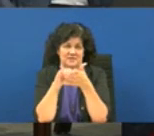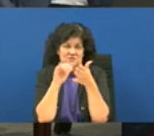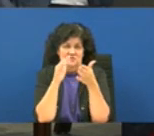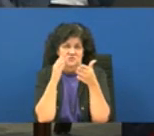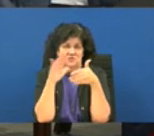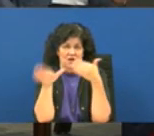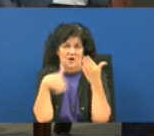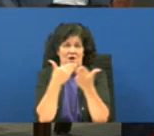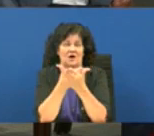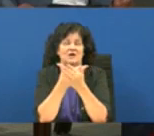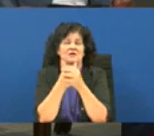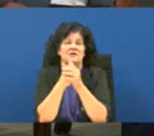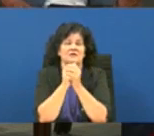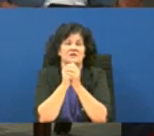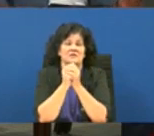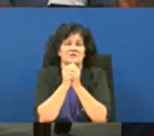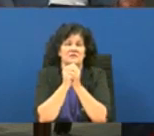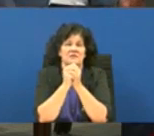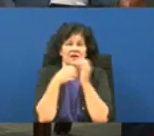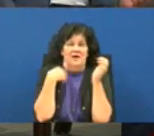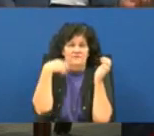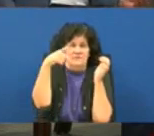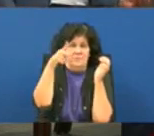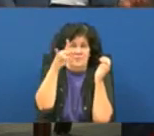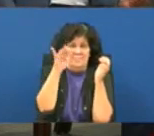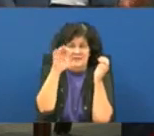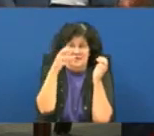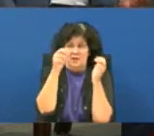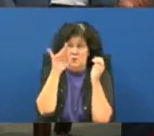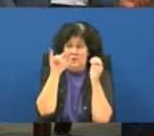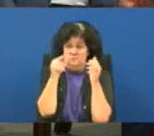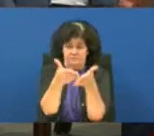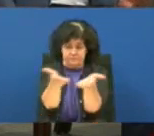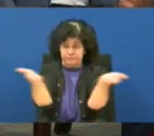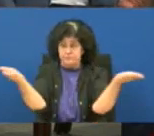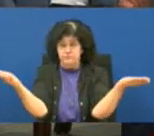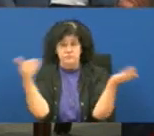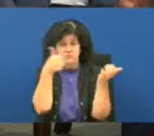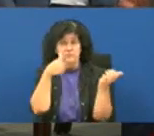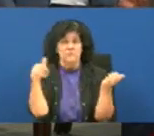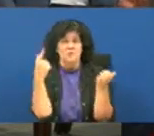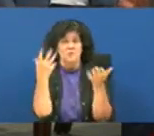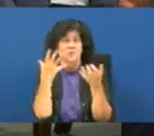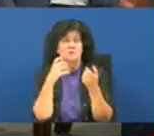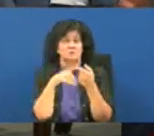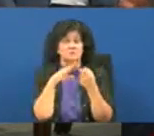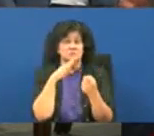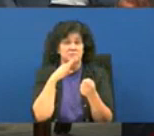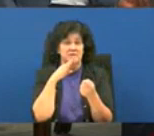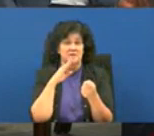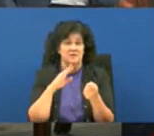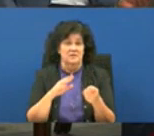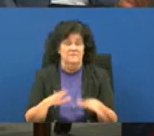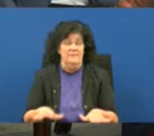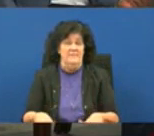thank you we're gonna uh have the public hearing at this time is there anyone here wishing to speak on item one